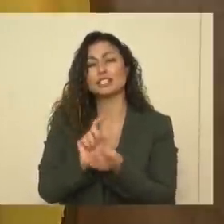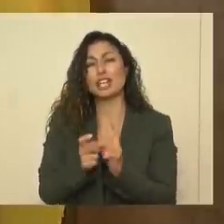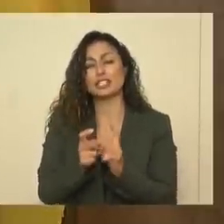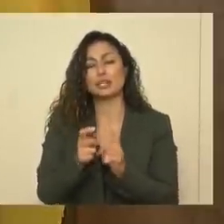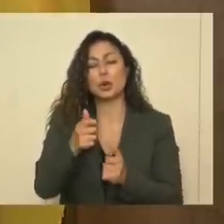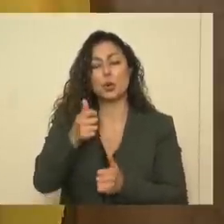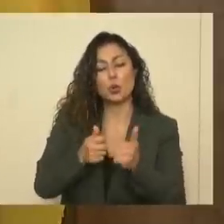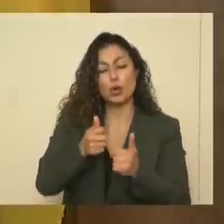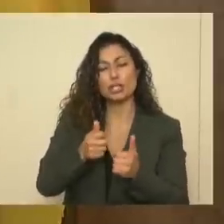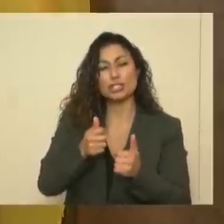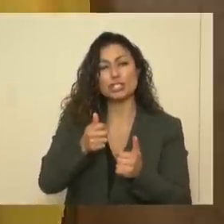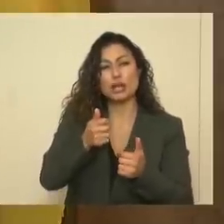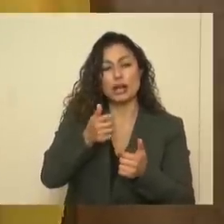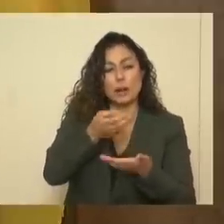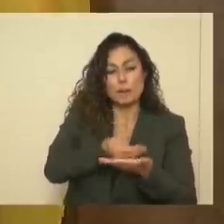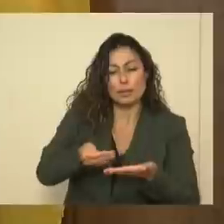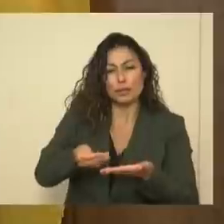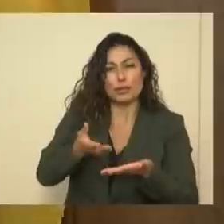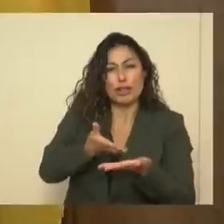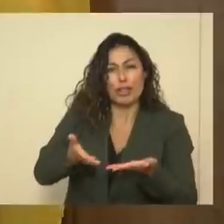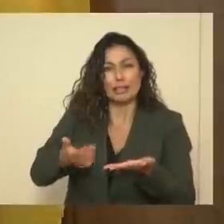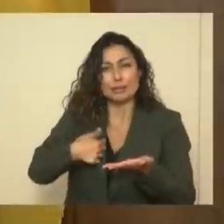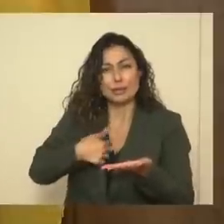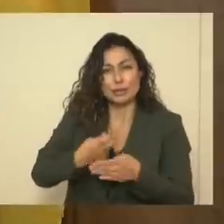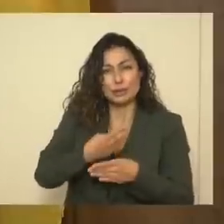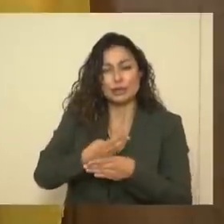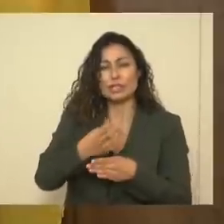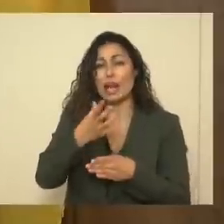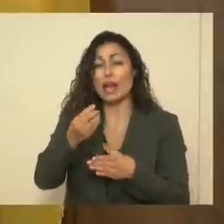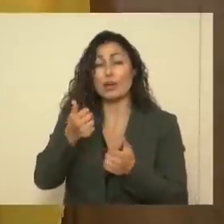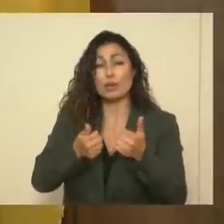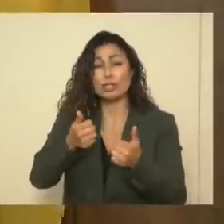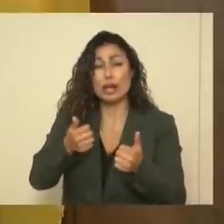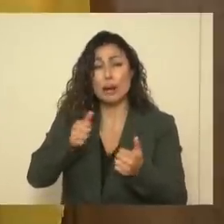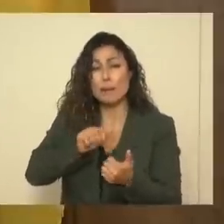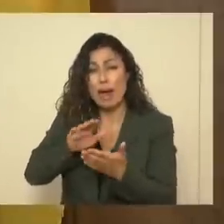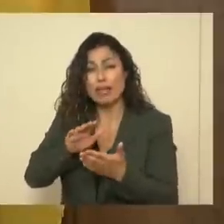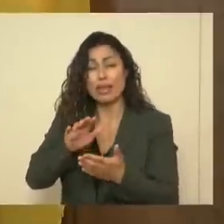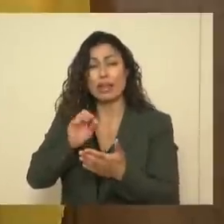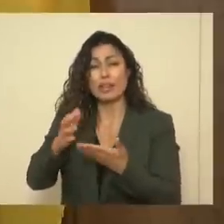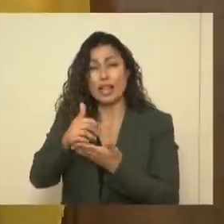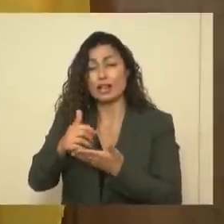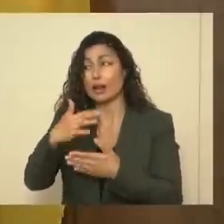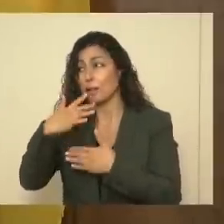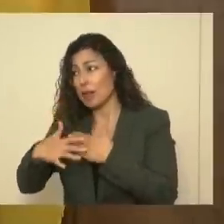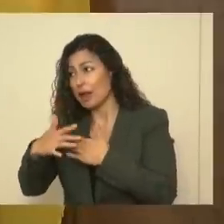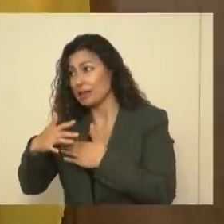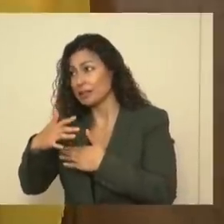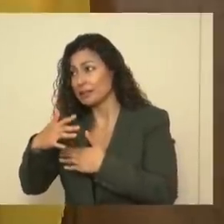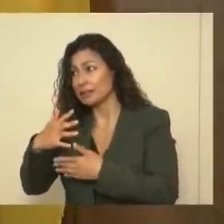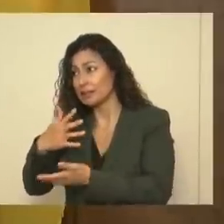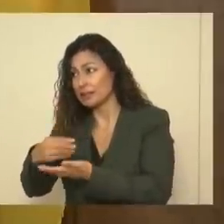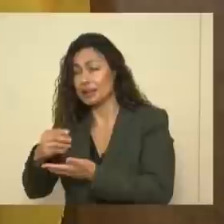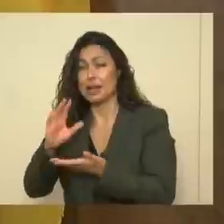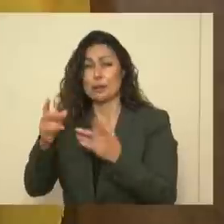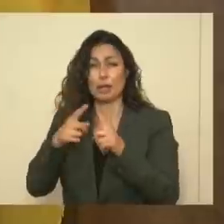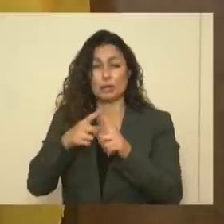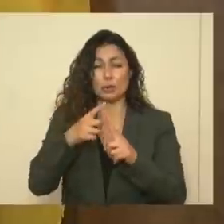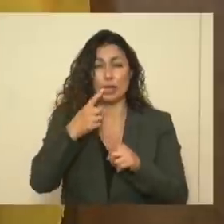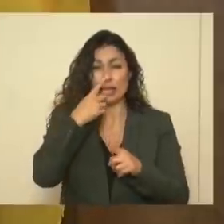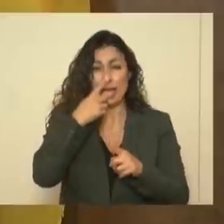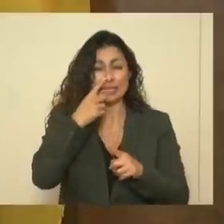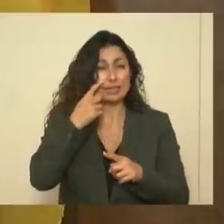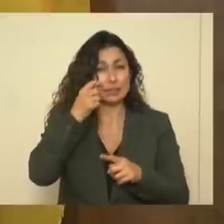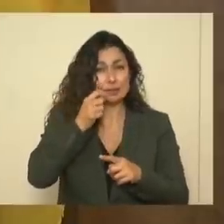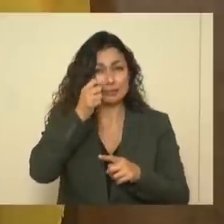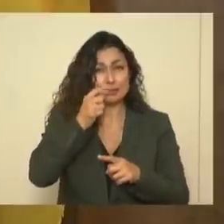instruments we're using and what method of collection rate, blood tests versus the nasopharyngeal swabs,